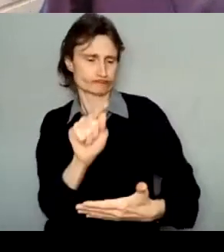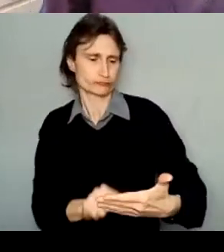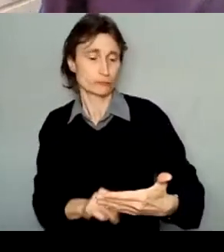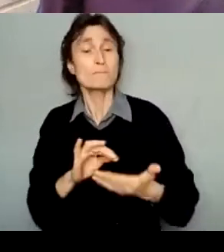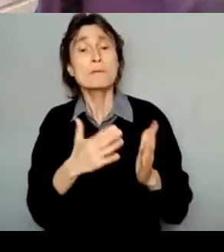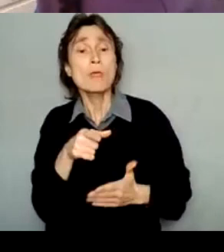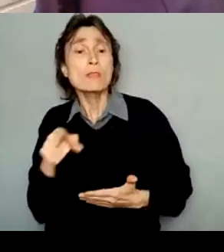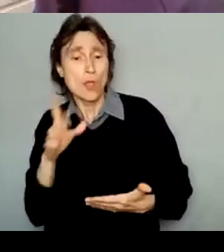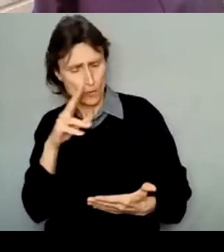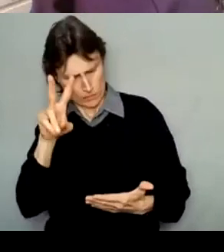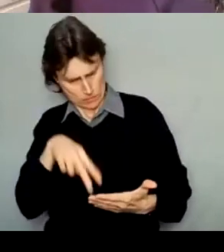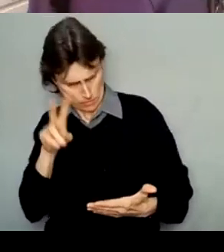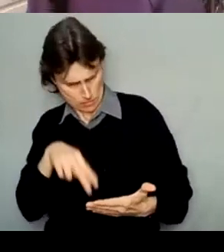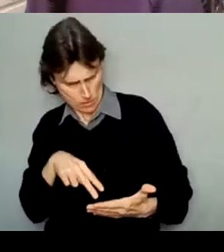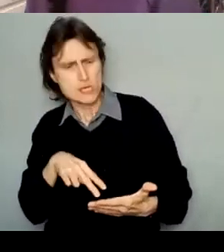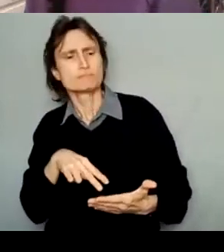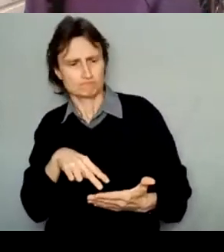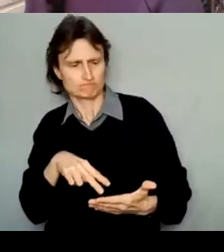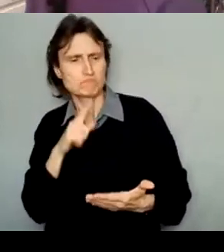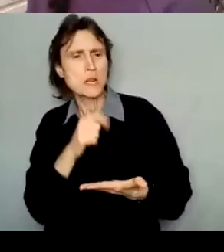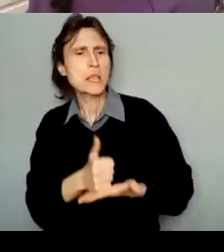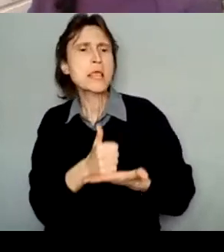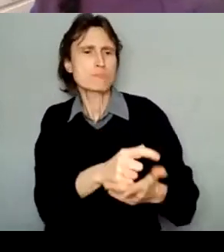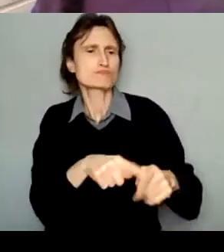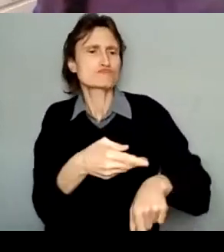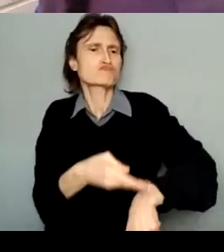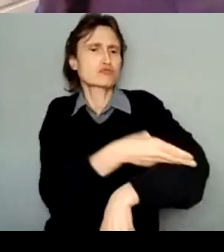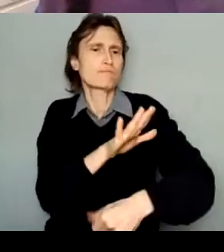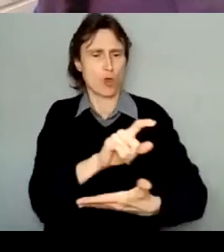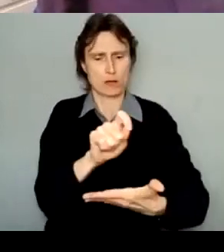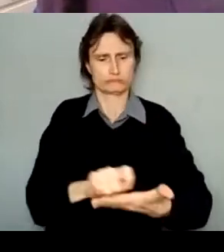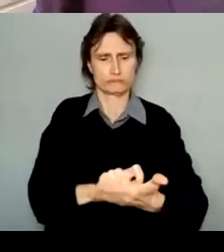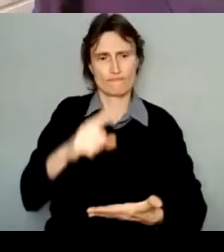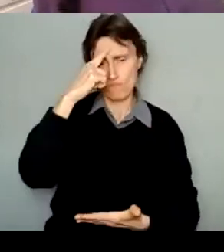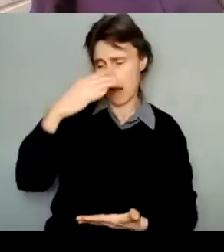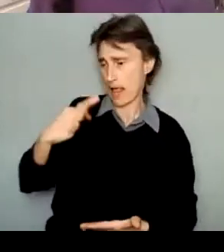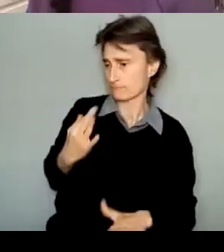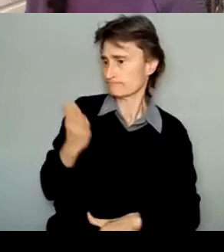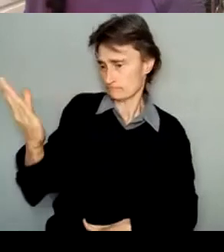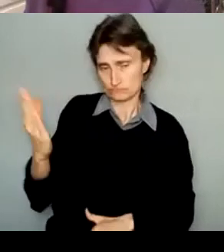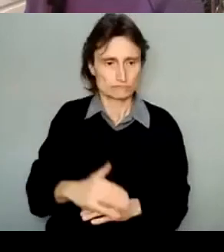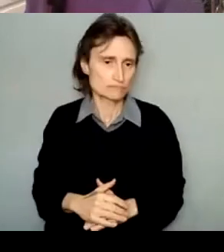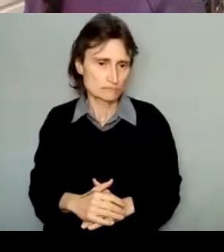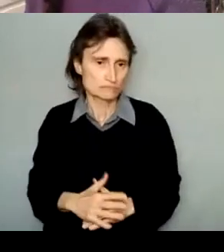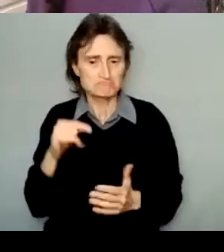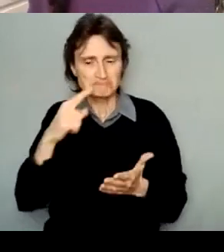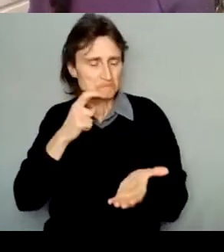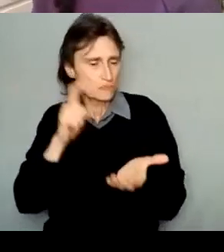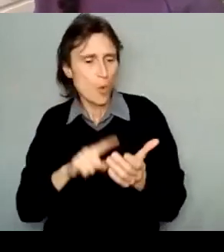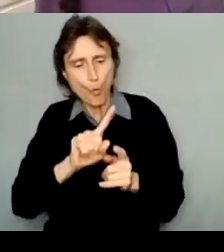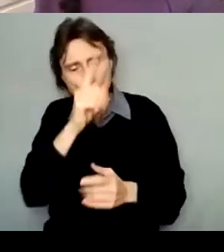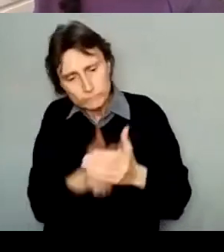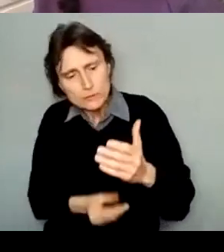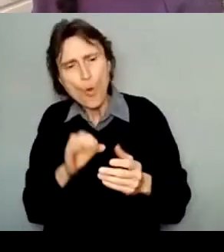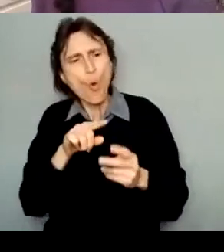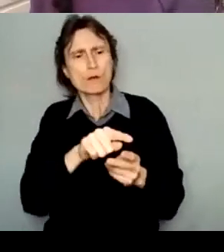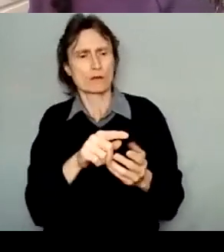gaps or assumptions you're making in the story that you're killing. It can also be useful to have someone very well versed in a particular discipline